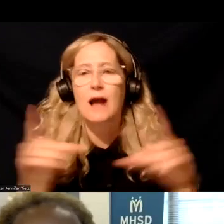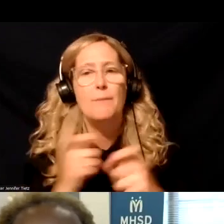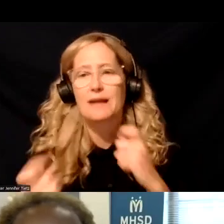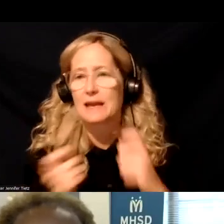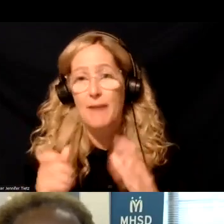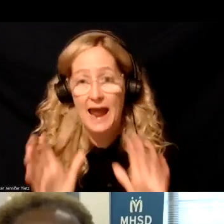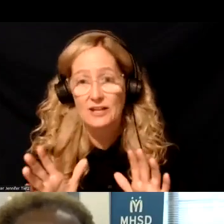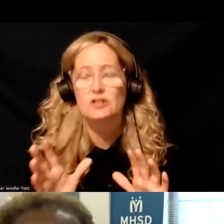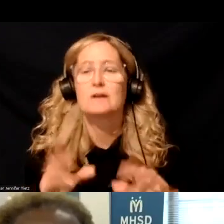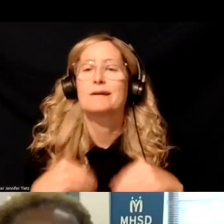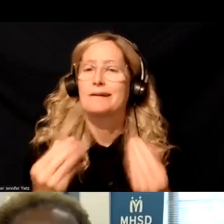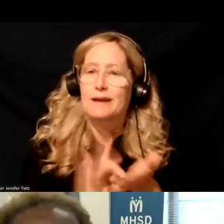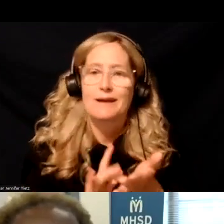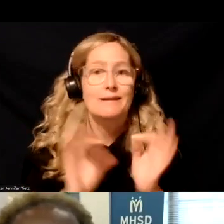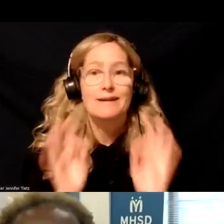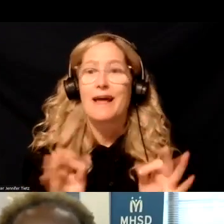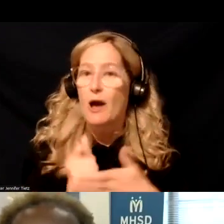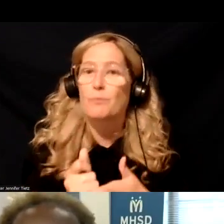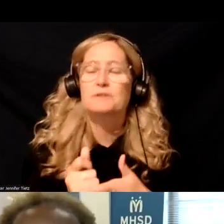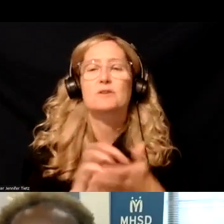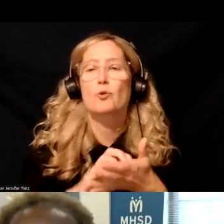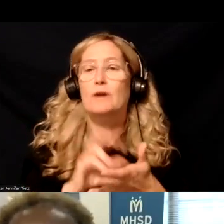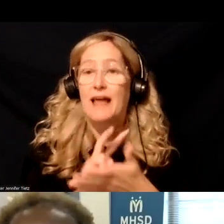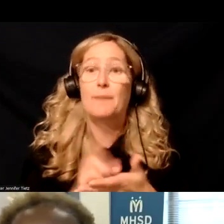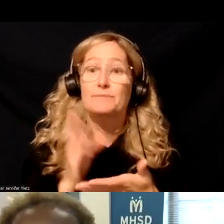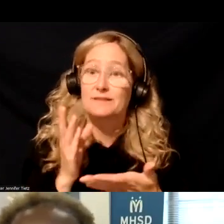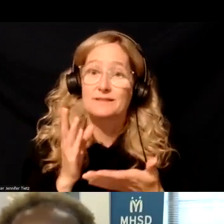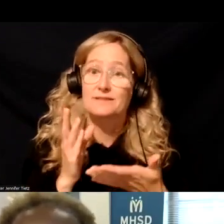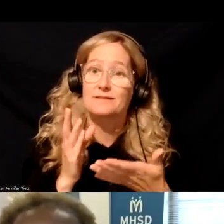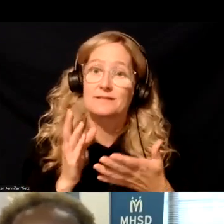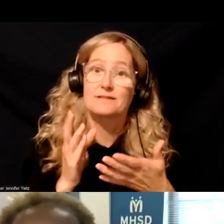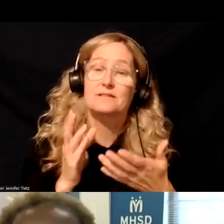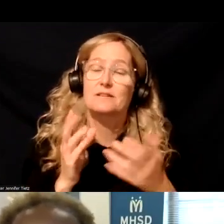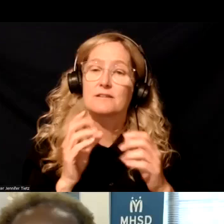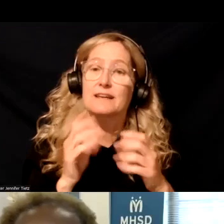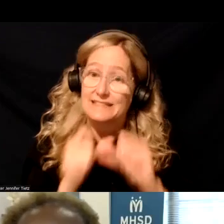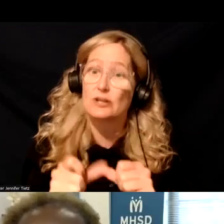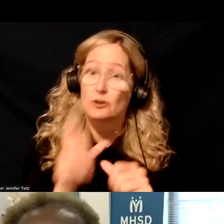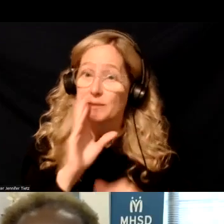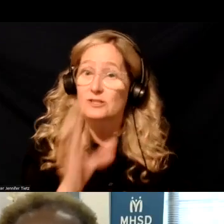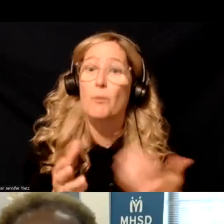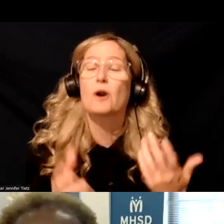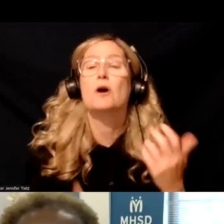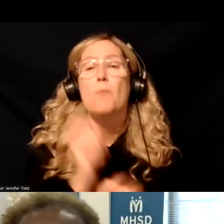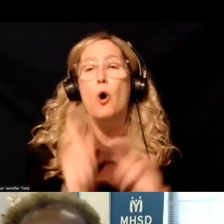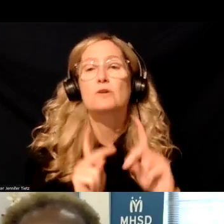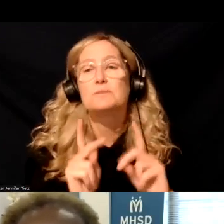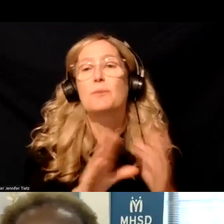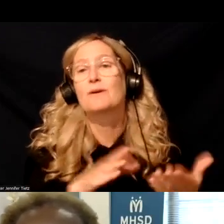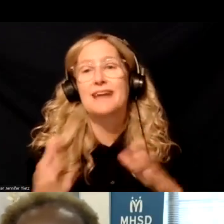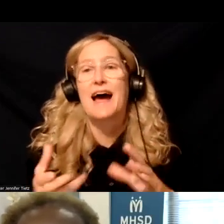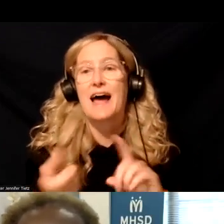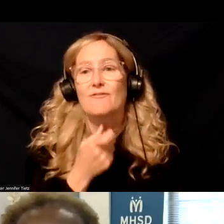So it is a component of relapse prevention. And then of course, acute management, as I stated, because most people die from substance use